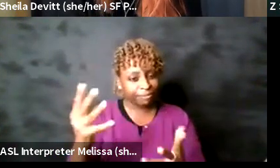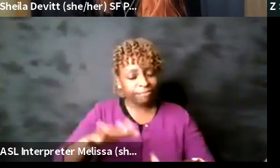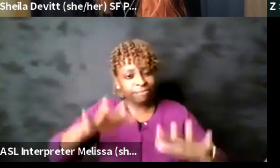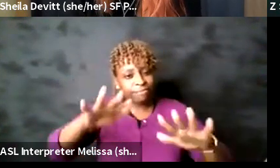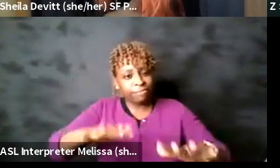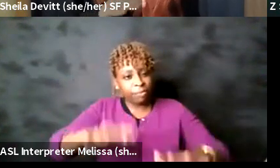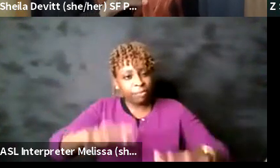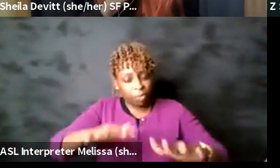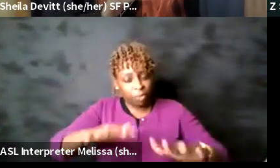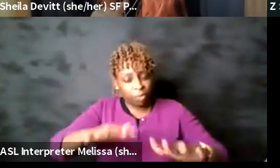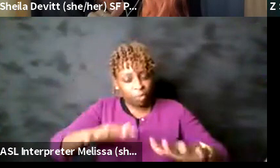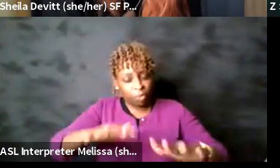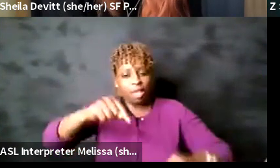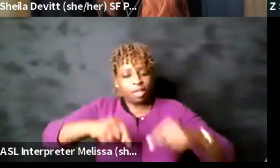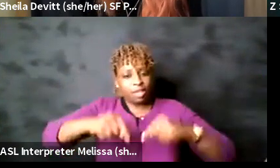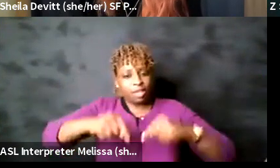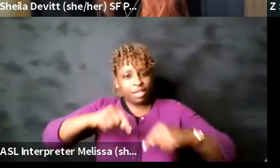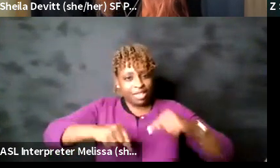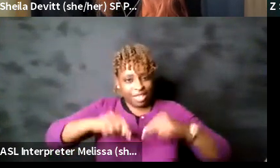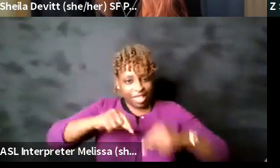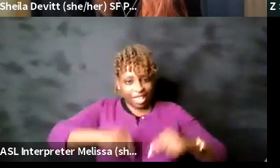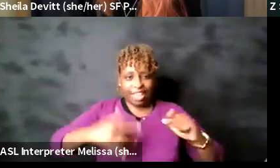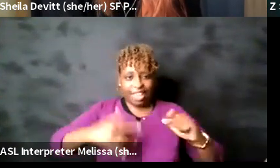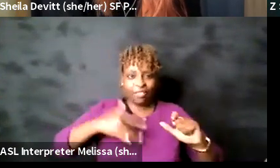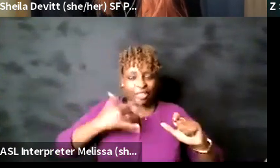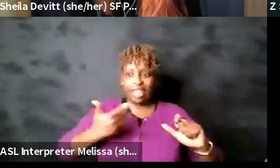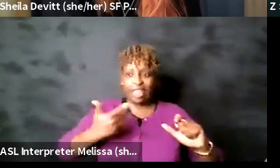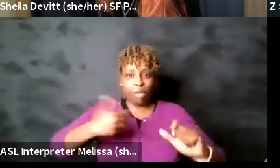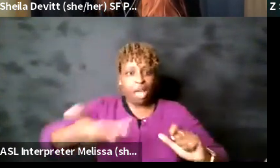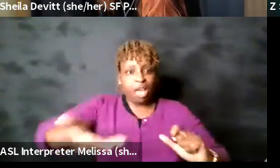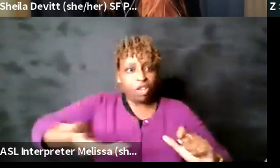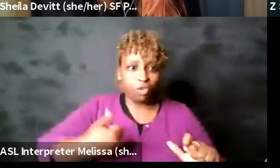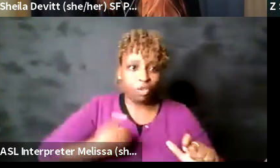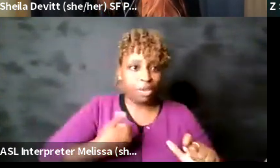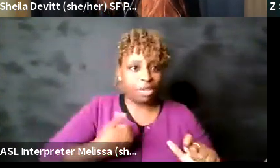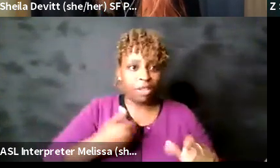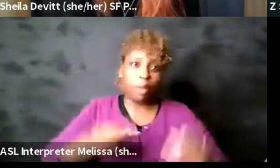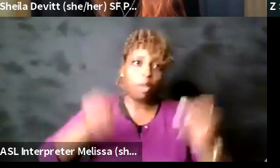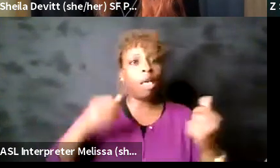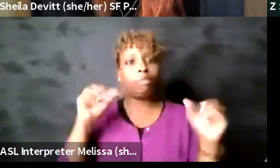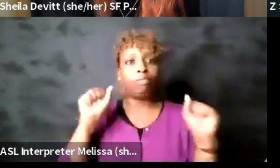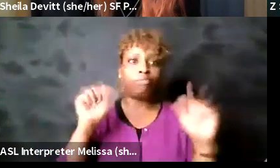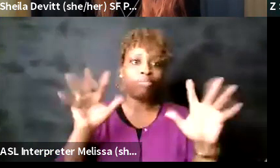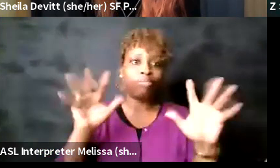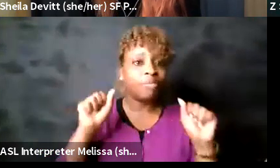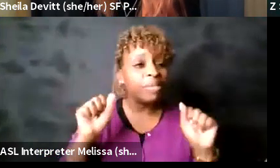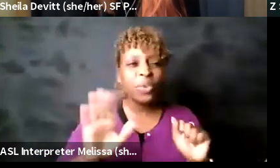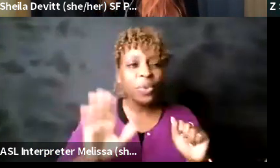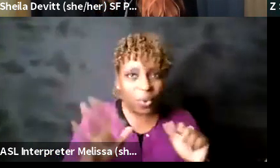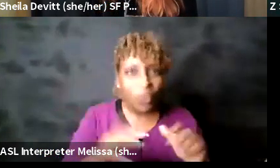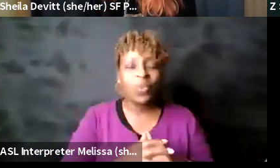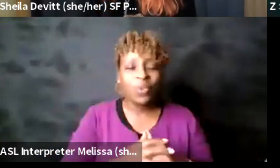back up I feel like I zoomed through my introduction and uh I left out a couple of things